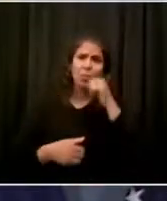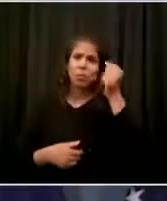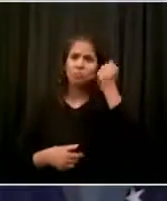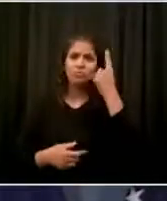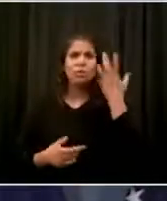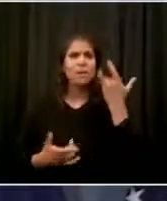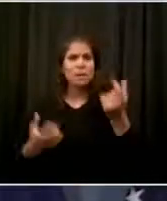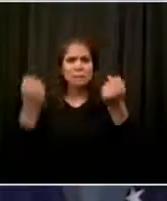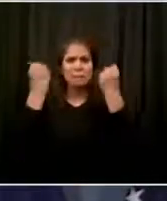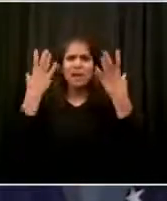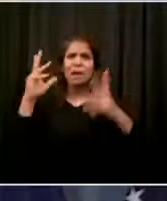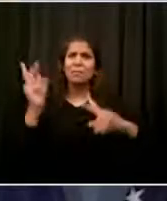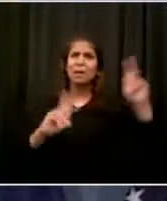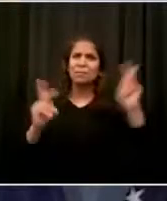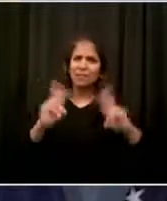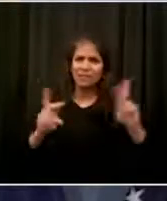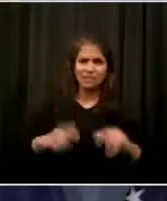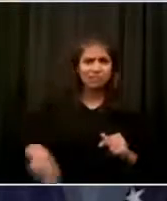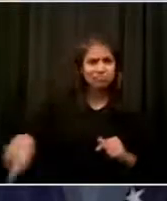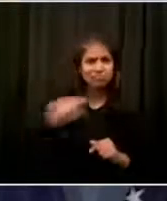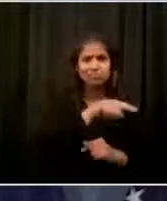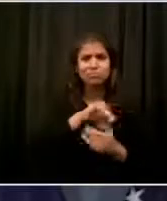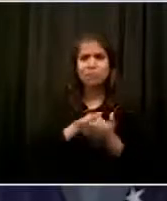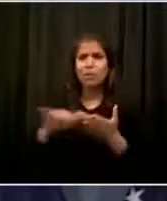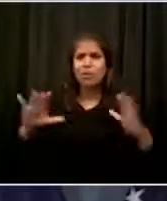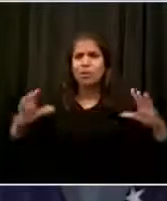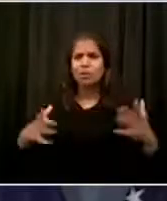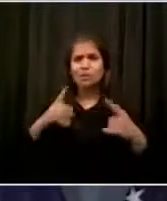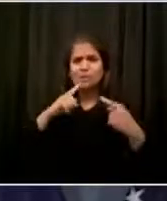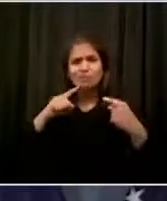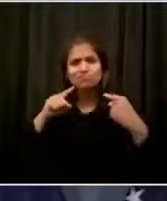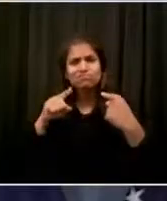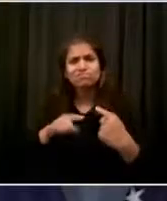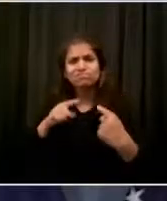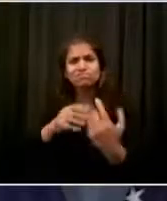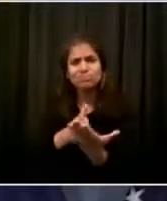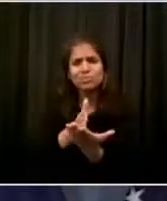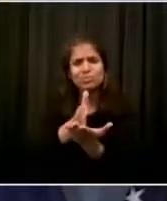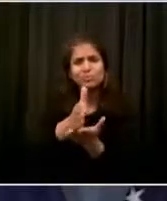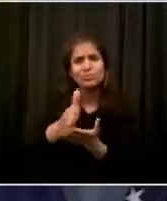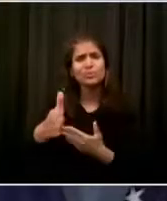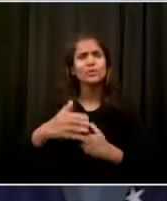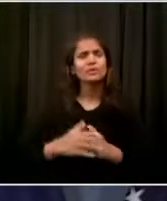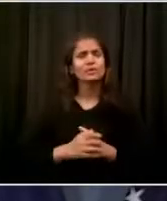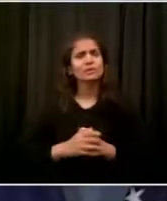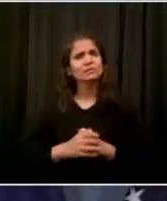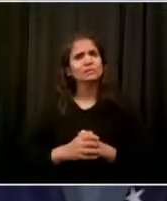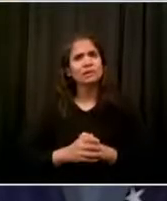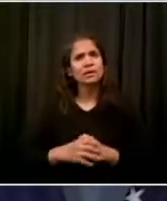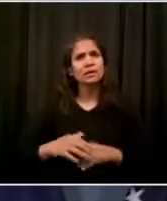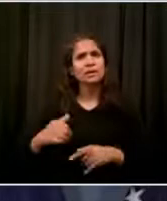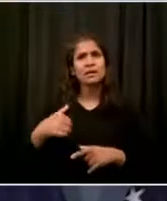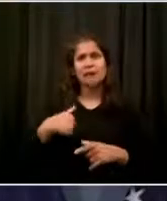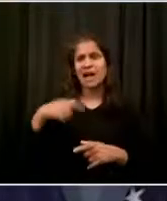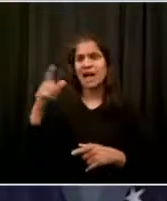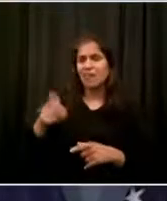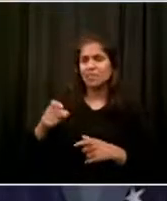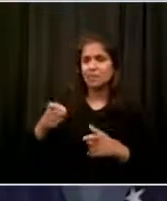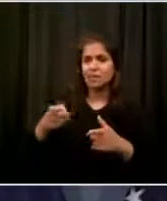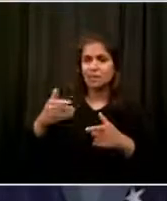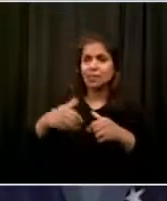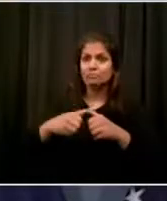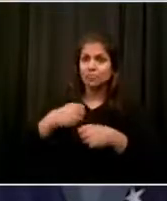people are not able to continue their employment in the middle of this horrible economic crisis. I don't know why, Rich, the Senate,